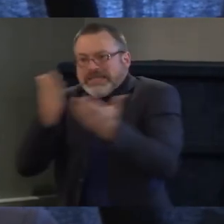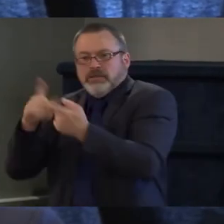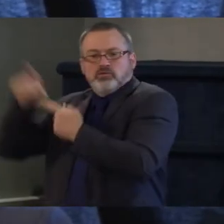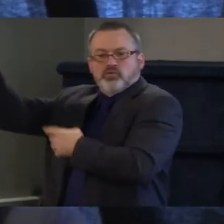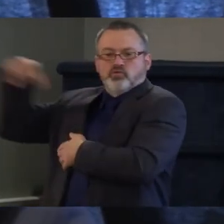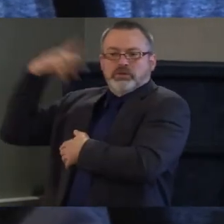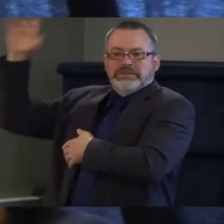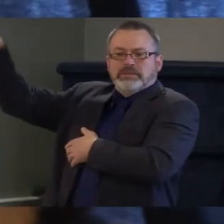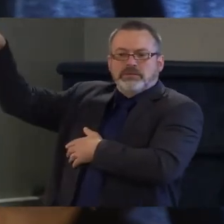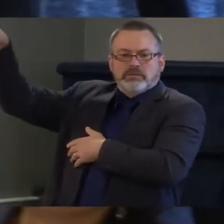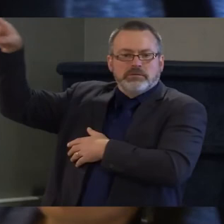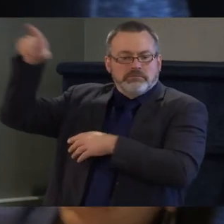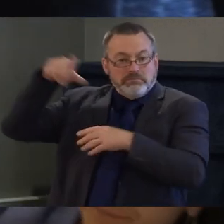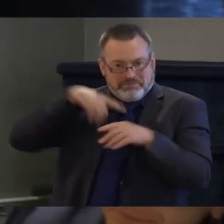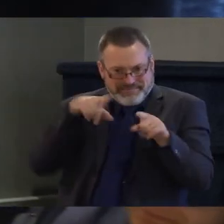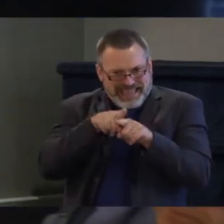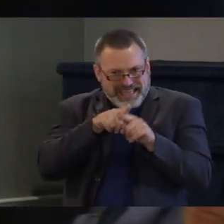place